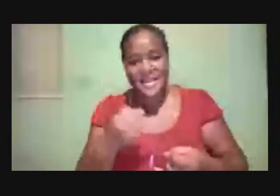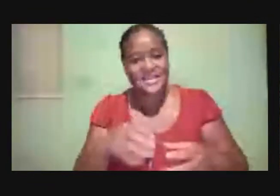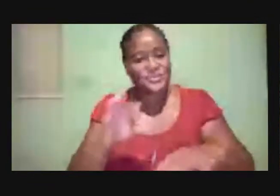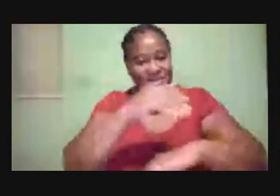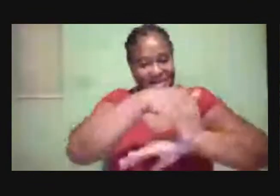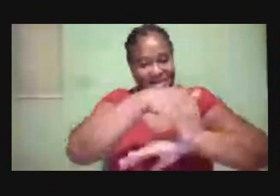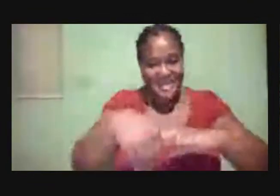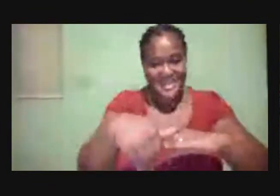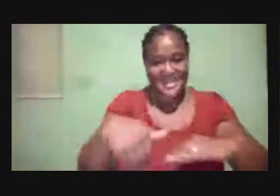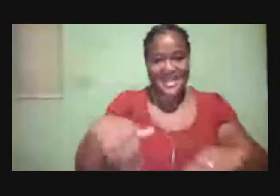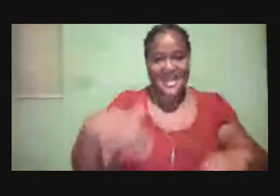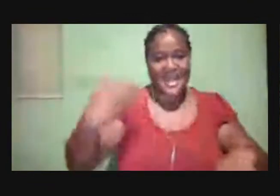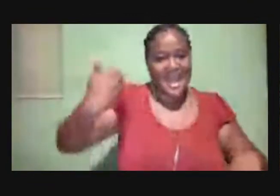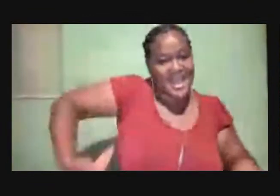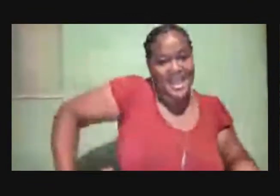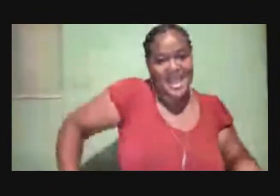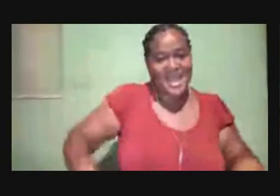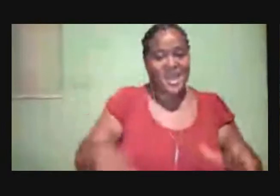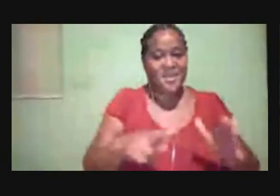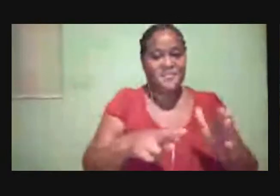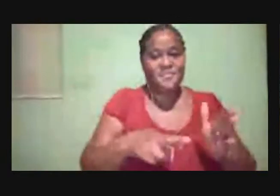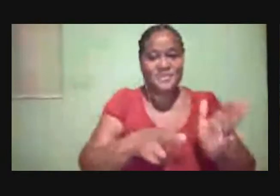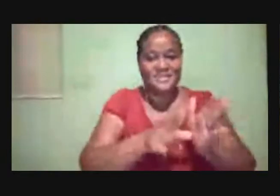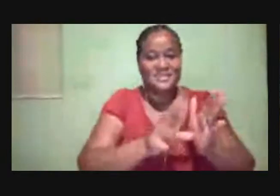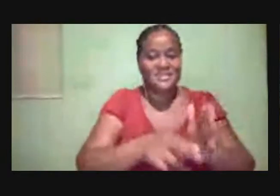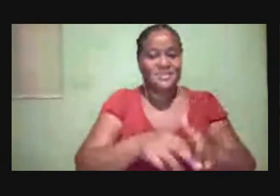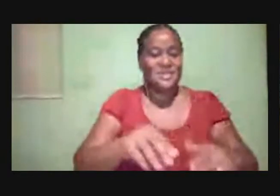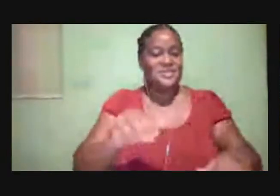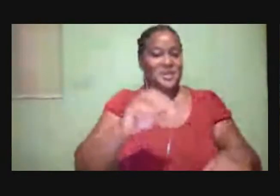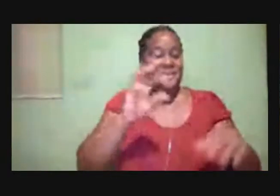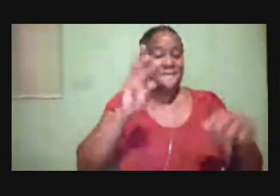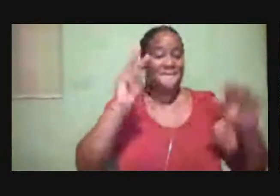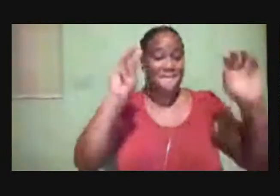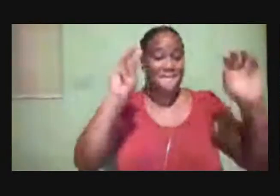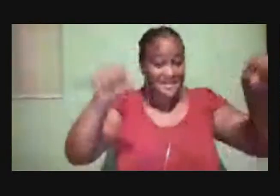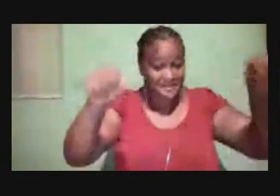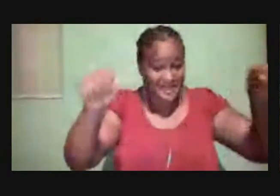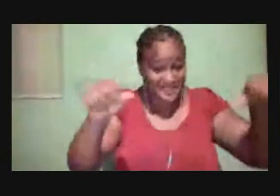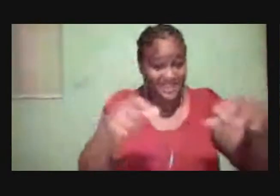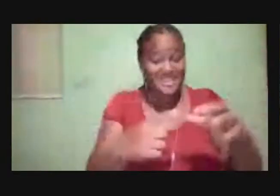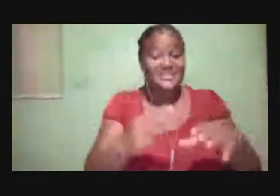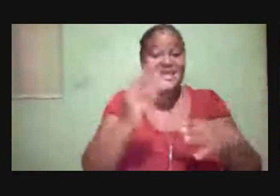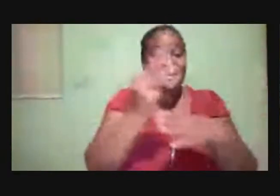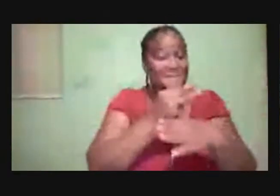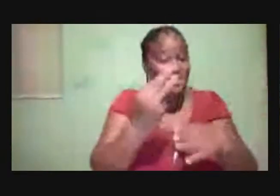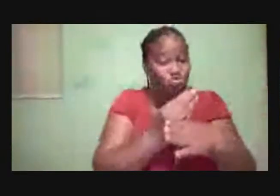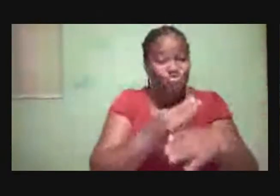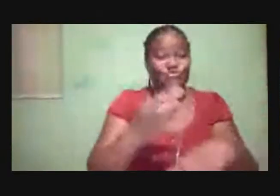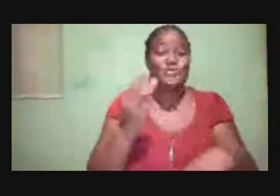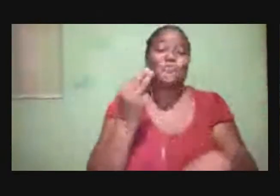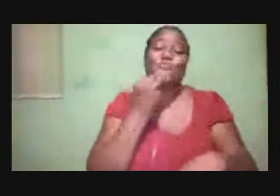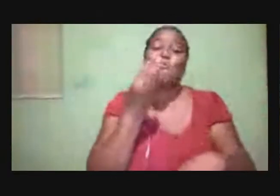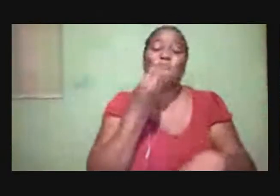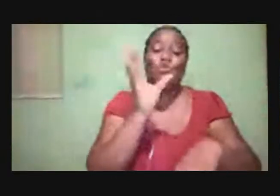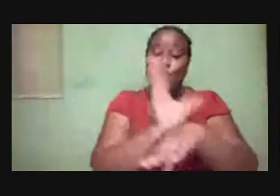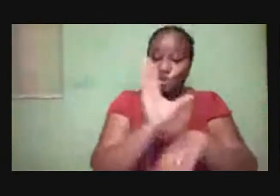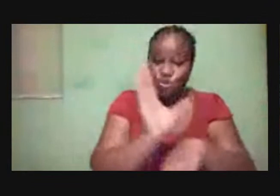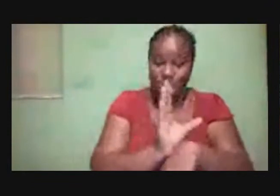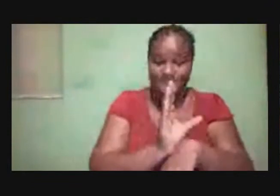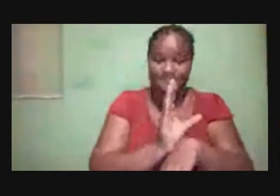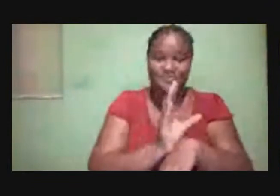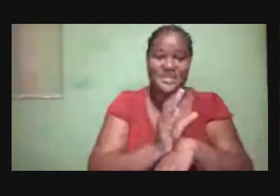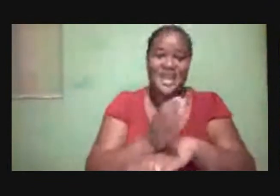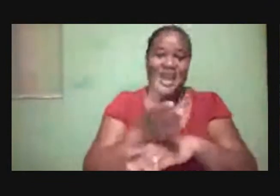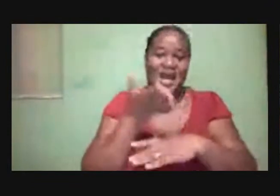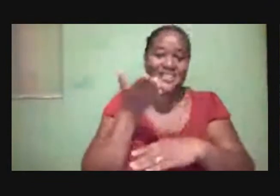I am representing the Possibilities Ministry from the Portmore Seventh-day Adventist Church. On their